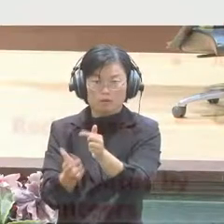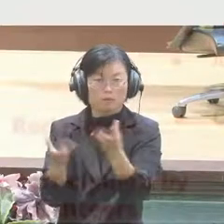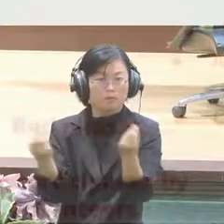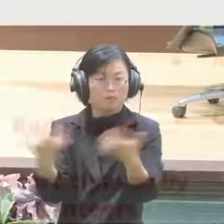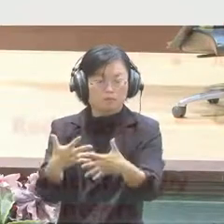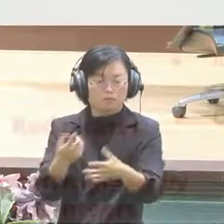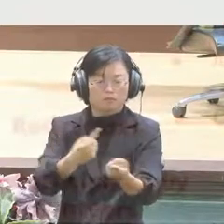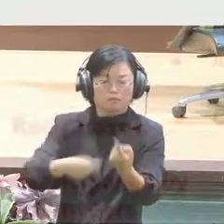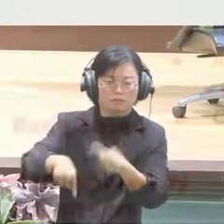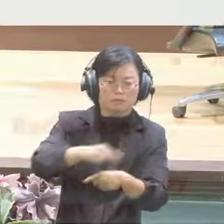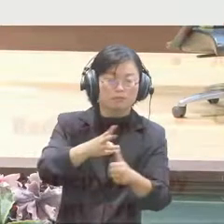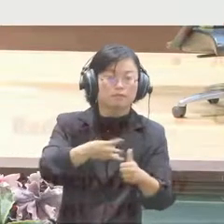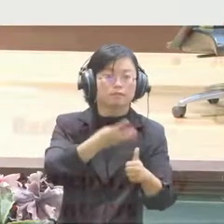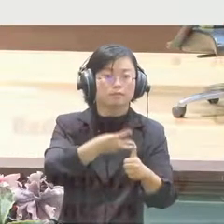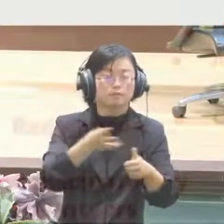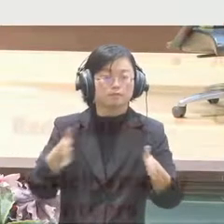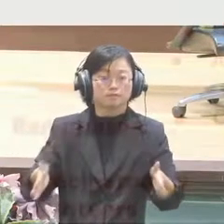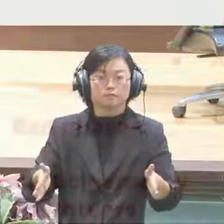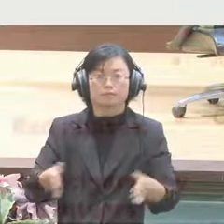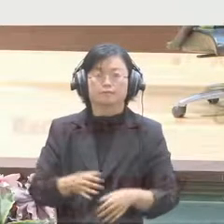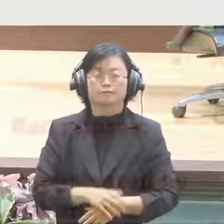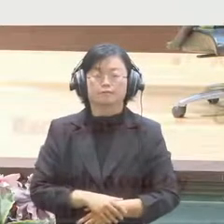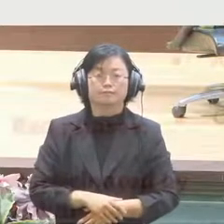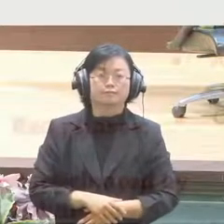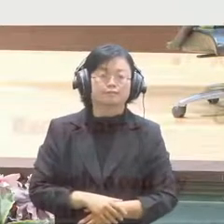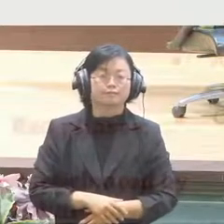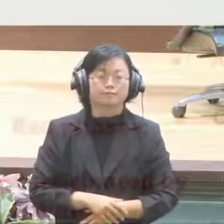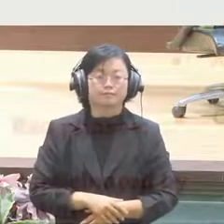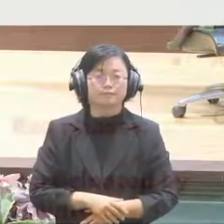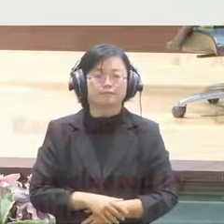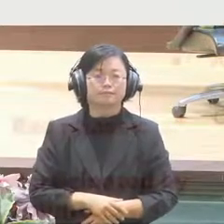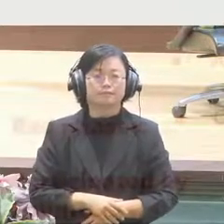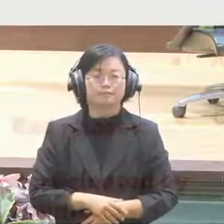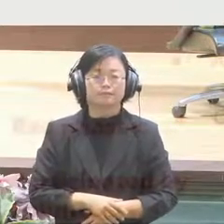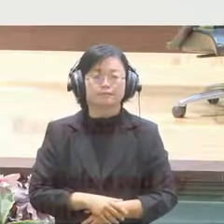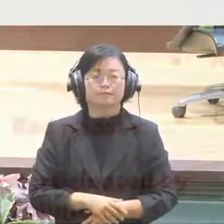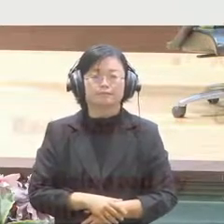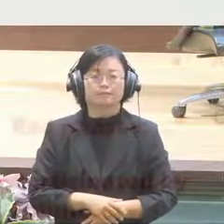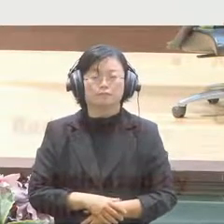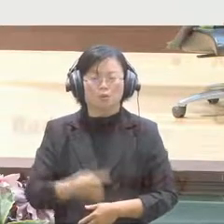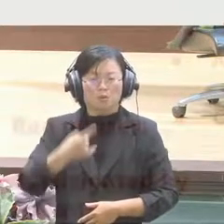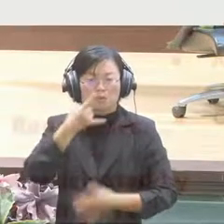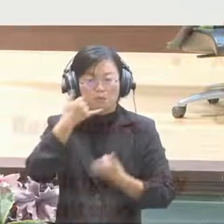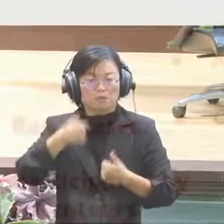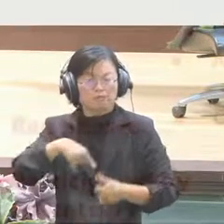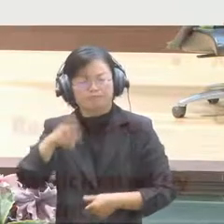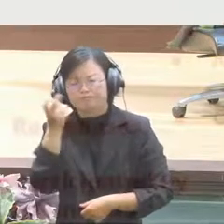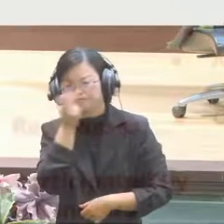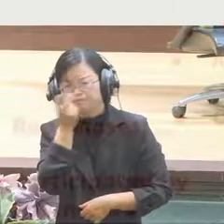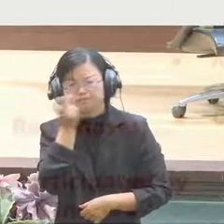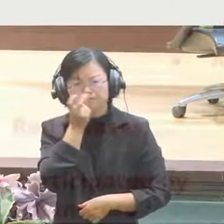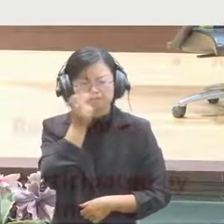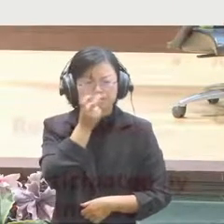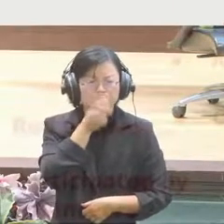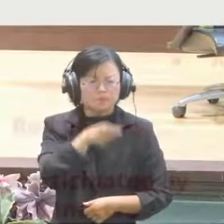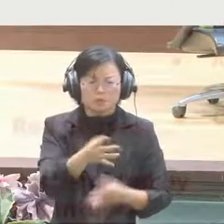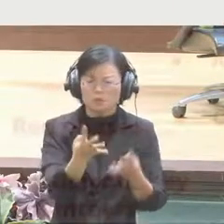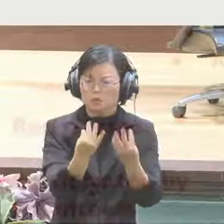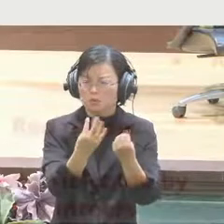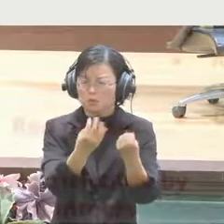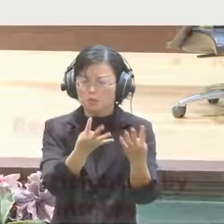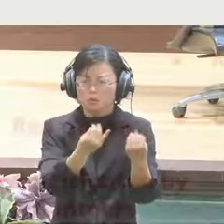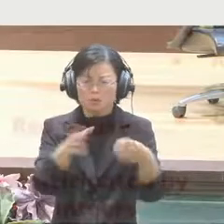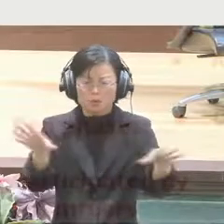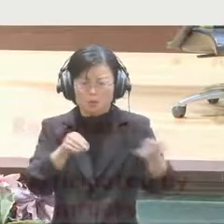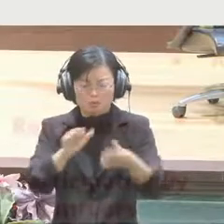That is trial one. We check whether the data collection method is reliable. And if not, we